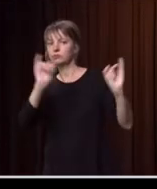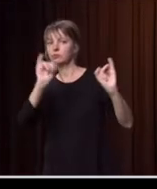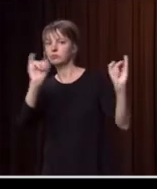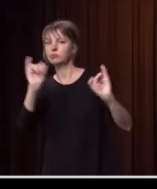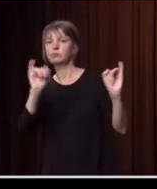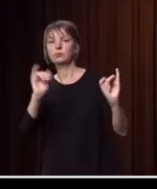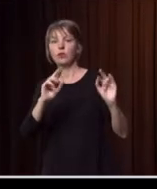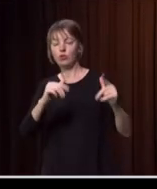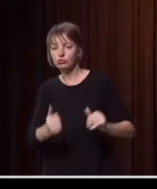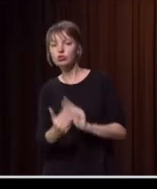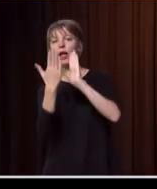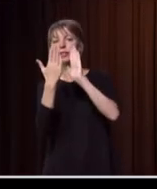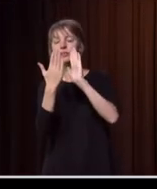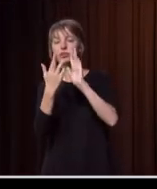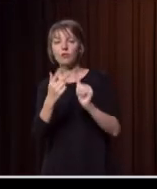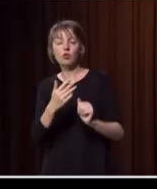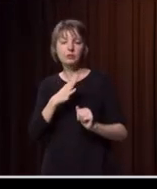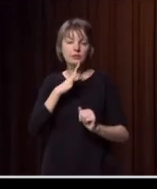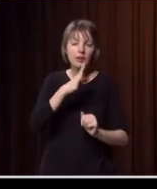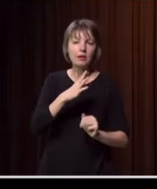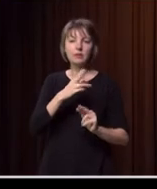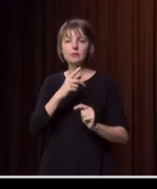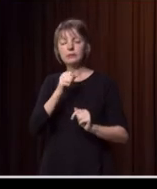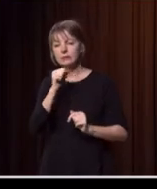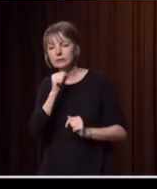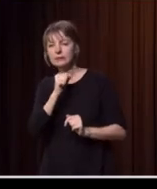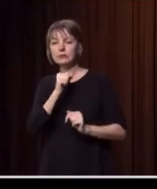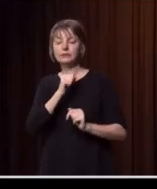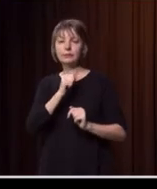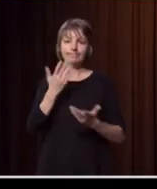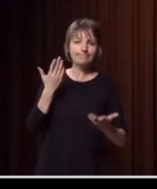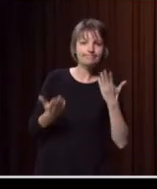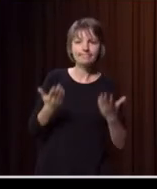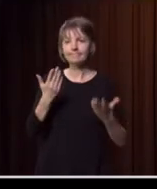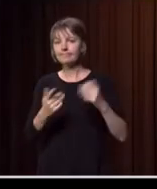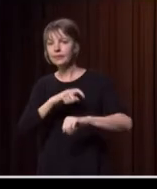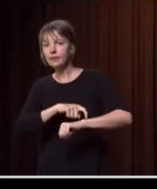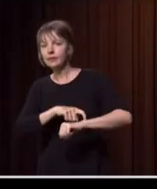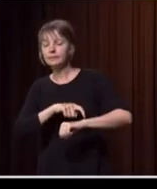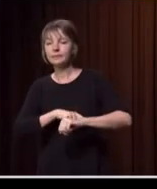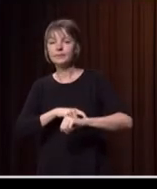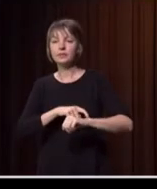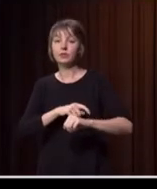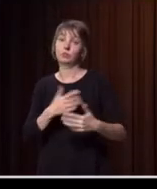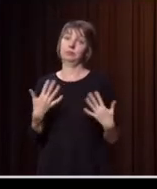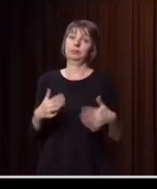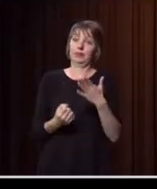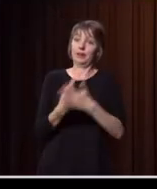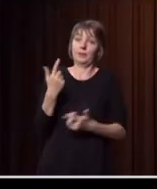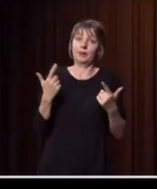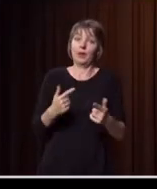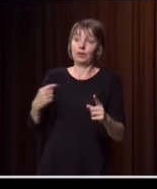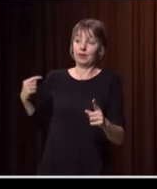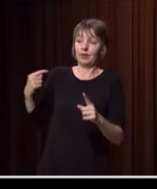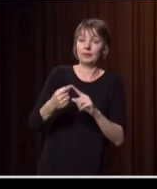emergencies, for, for sadness, for tragedy, for uncertain times. And boy, haven't we had some in the last, in the last 18 months.